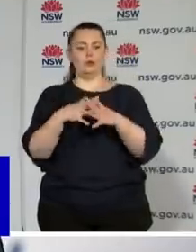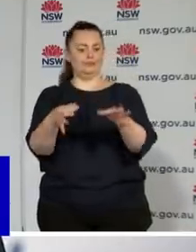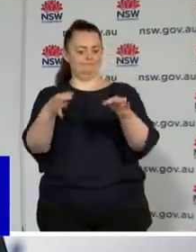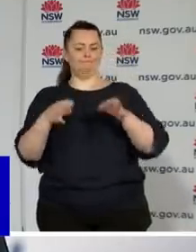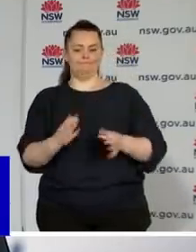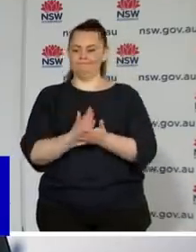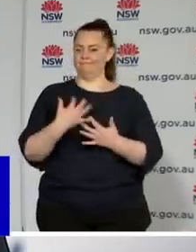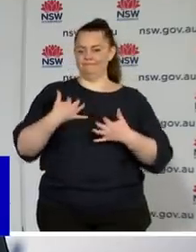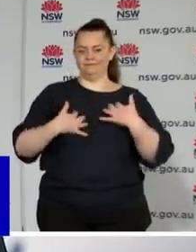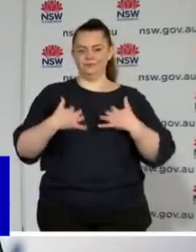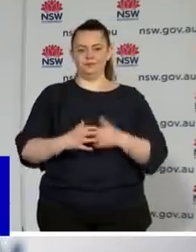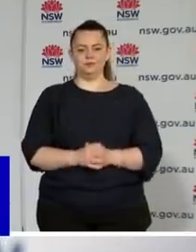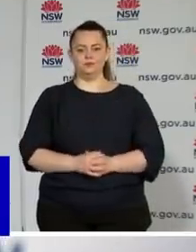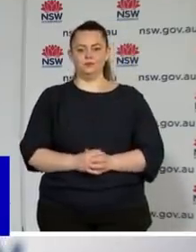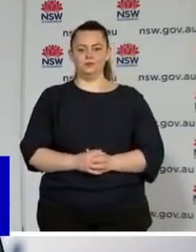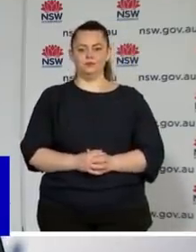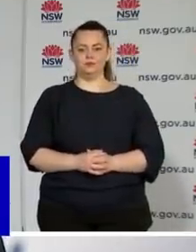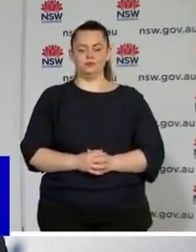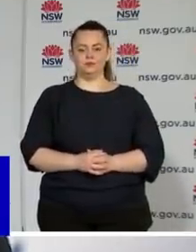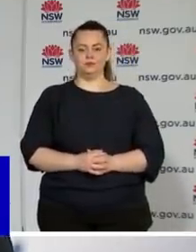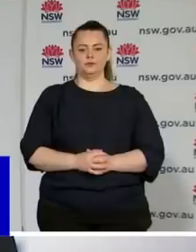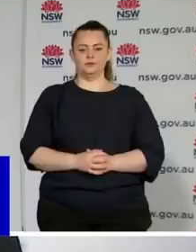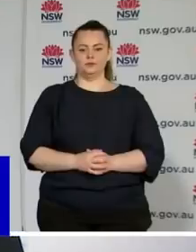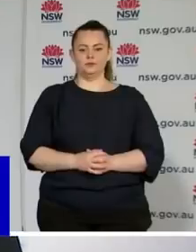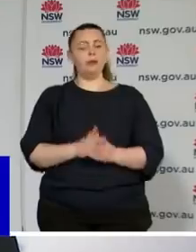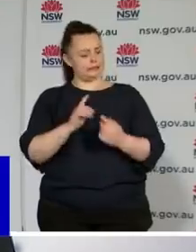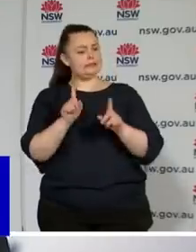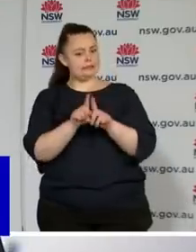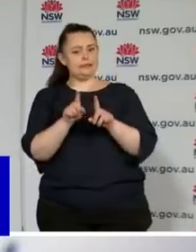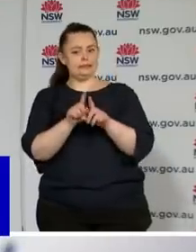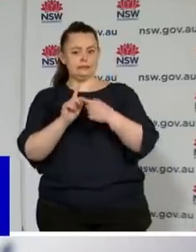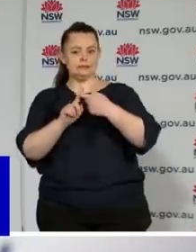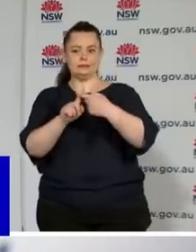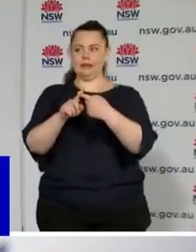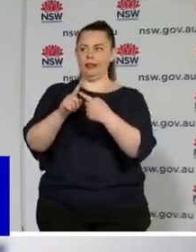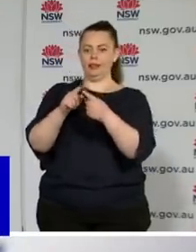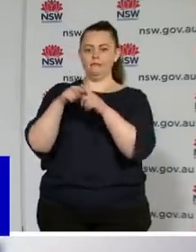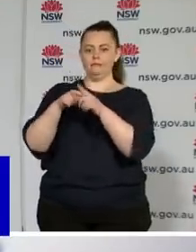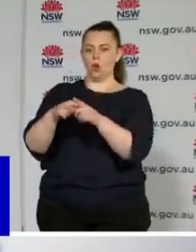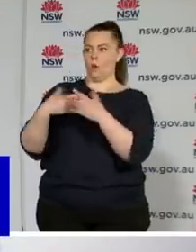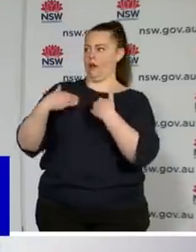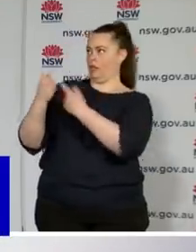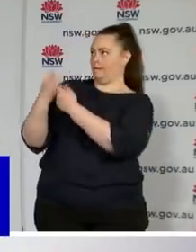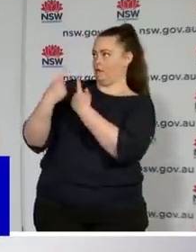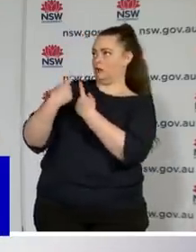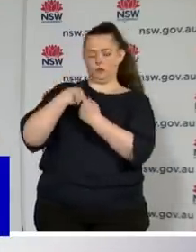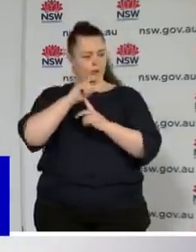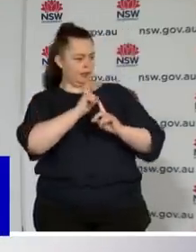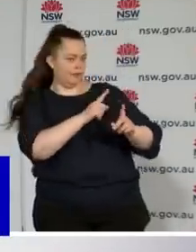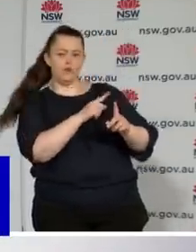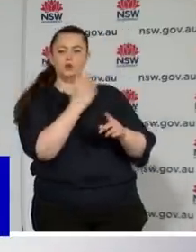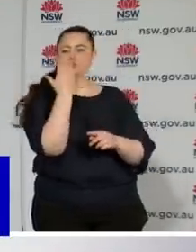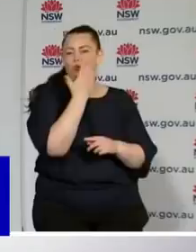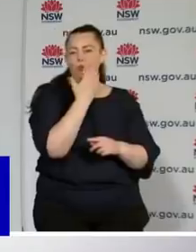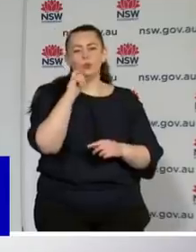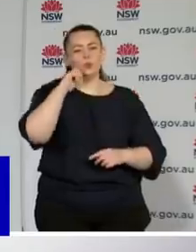government, on the basis of health advice, will also be giving good advice to schools on what happens if there is a case. We want to avoid disruption